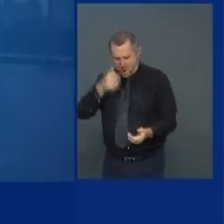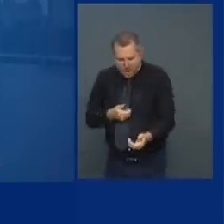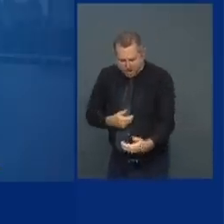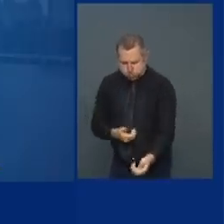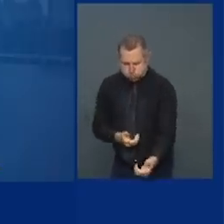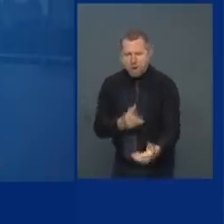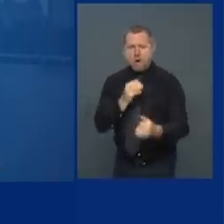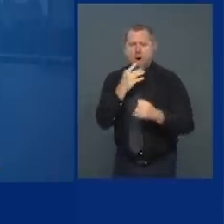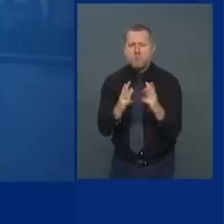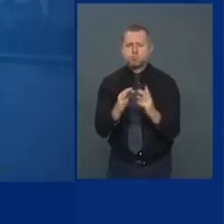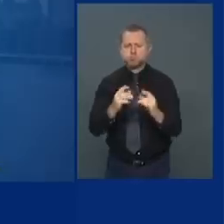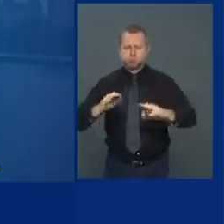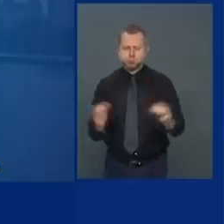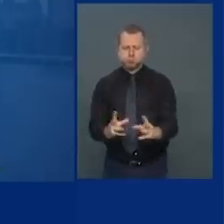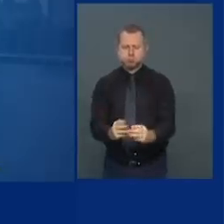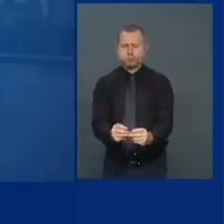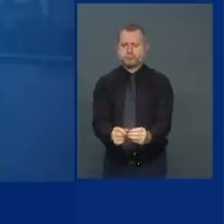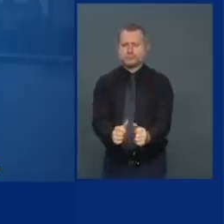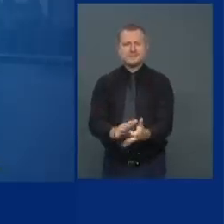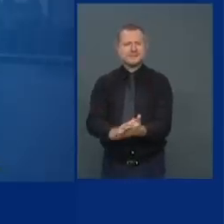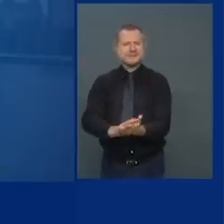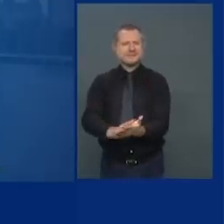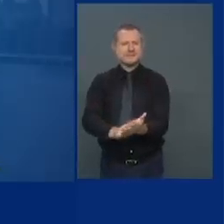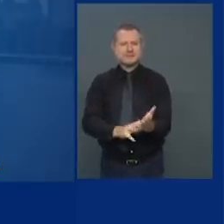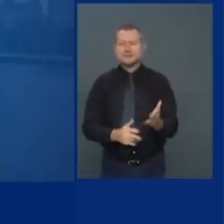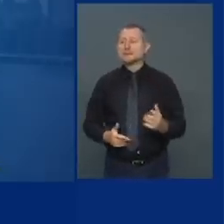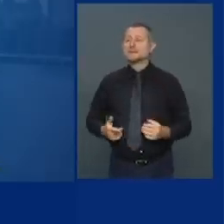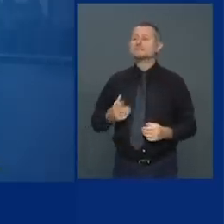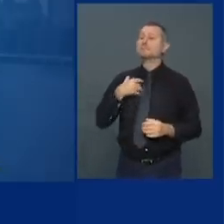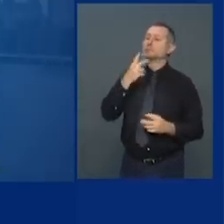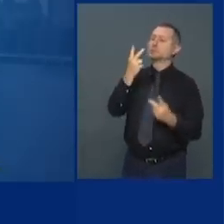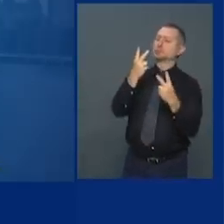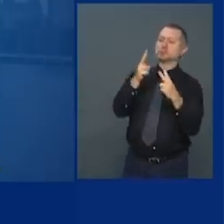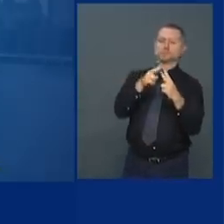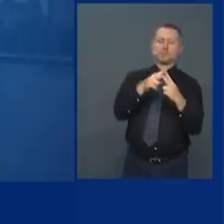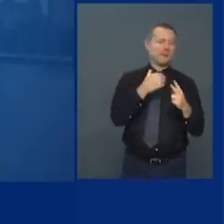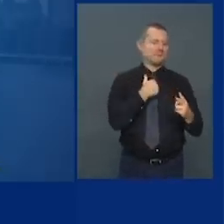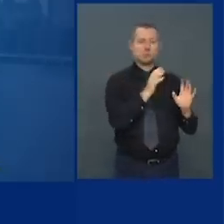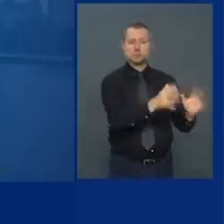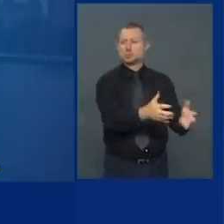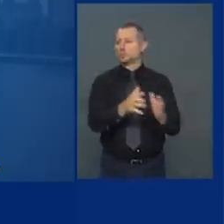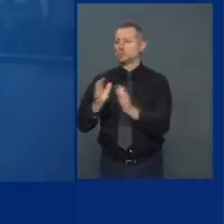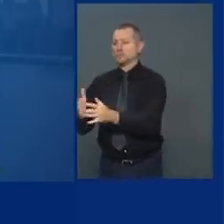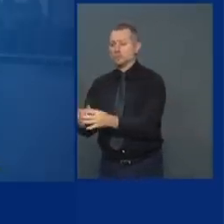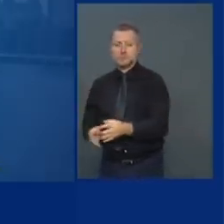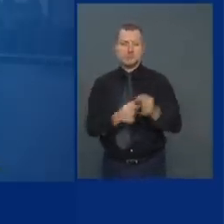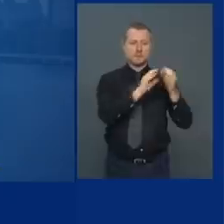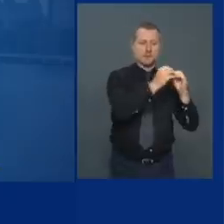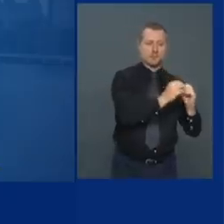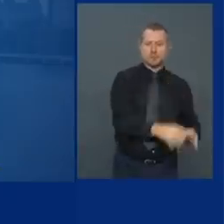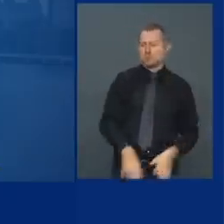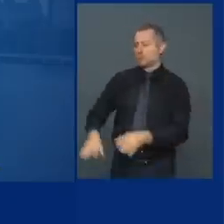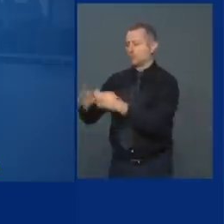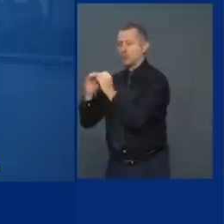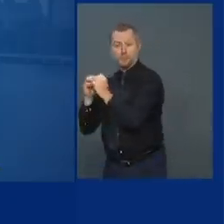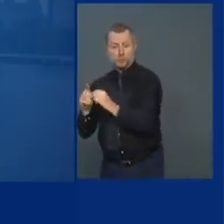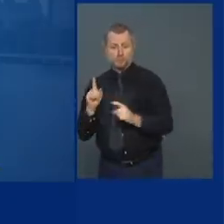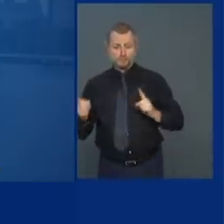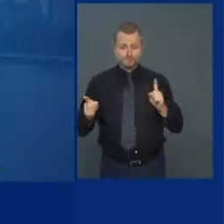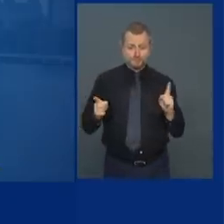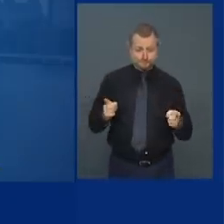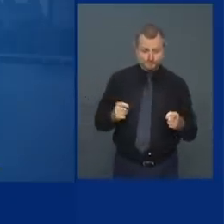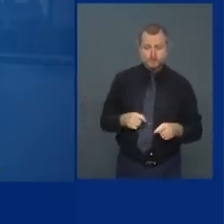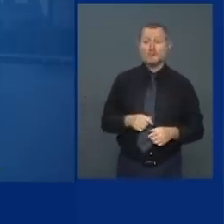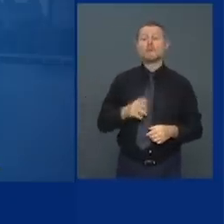So we have really two sets of numbers in some ways today. We have the overall